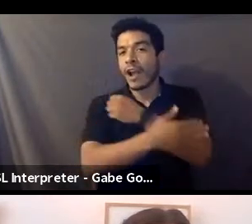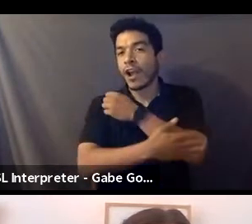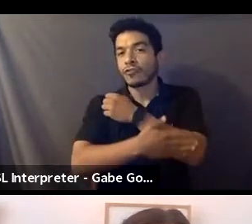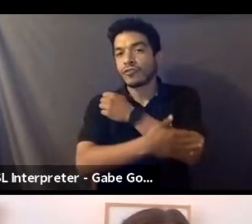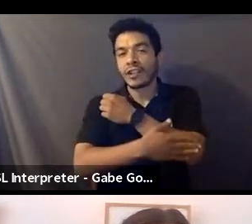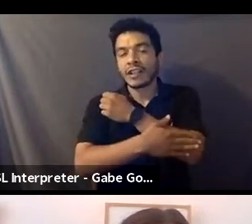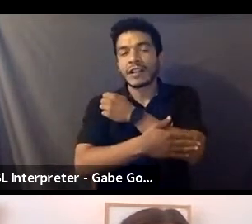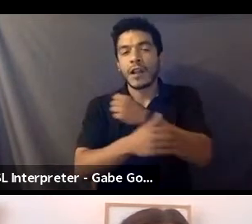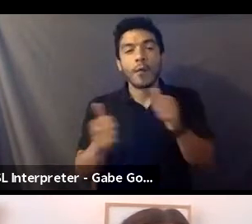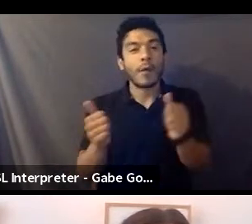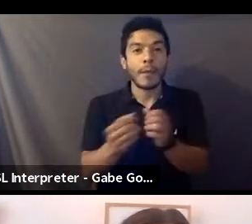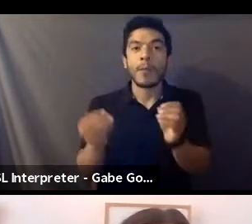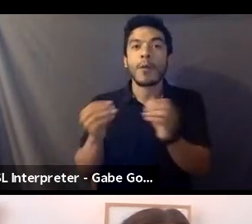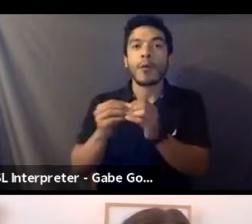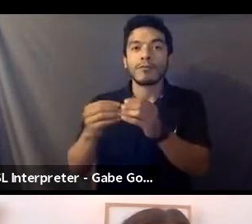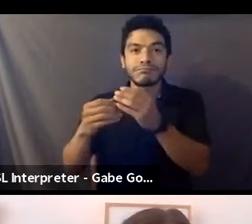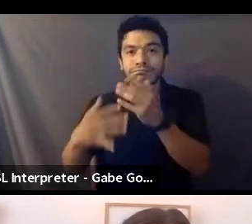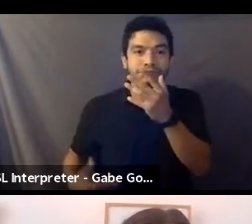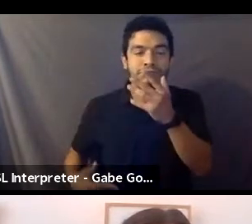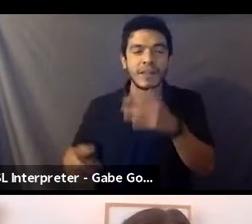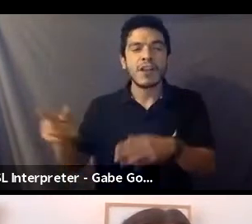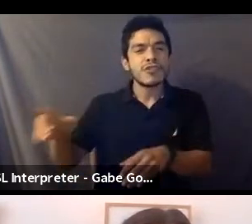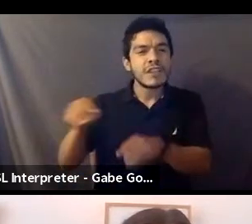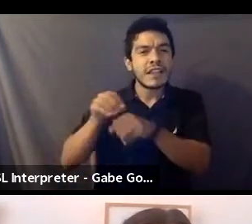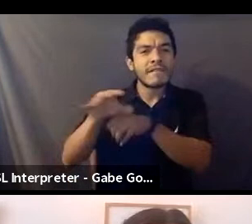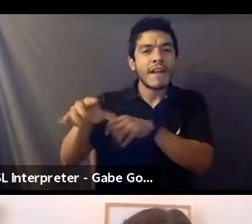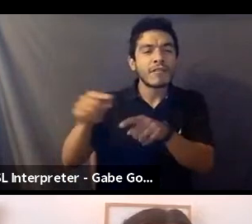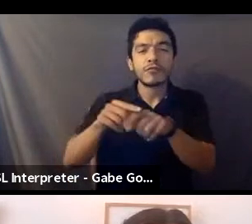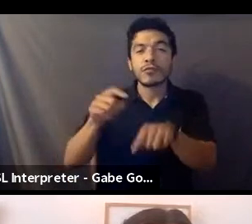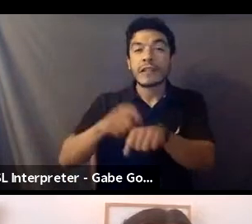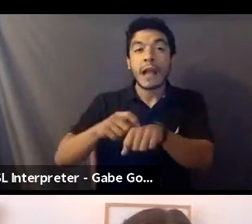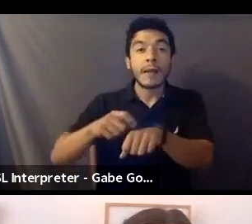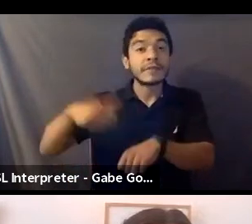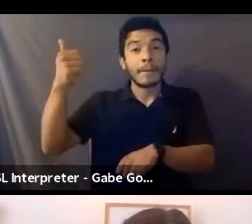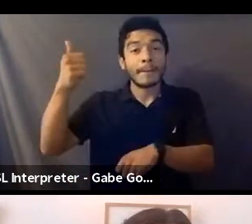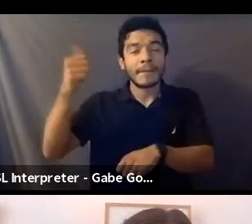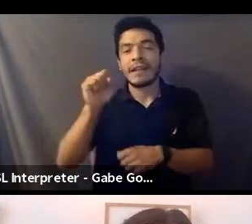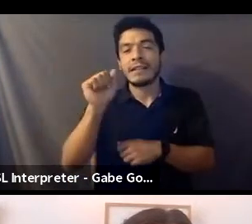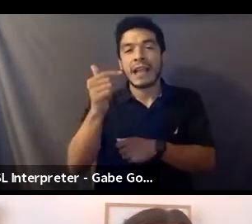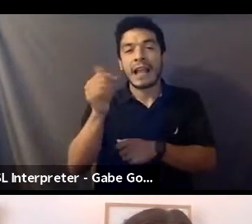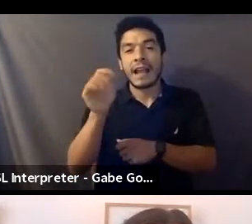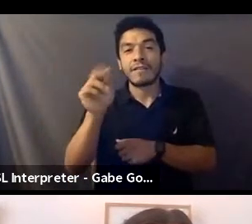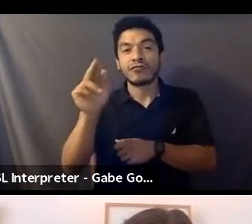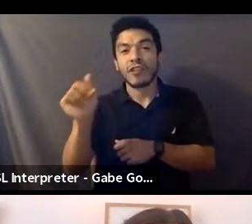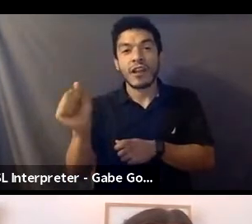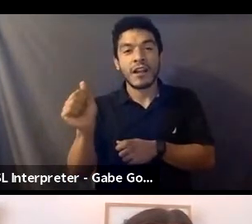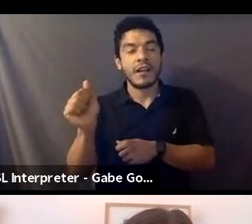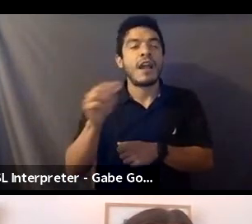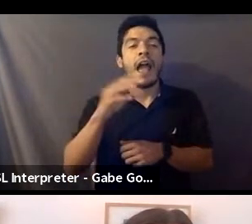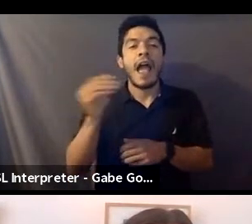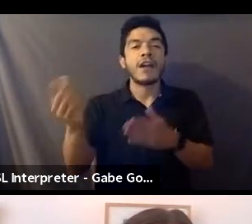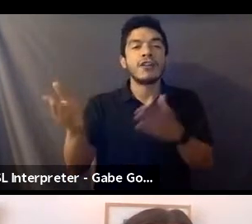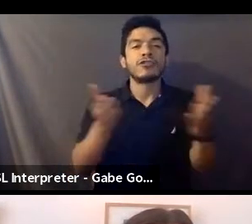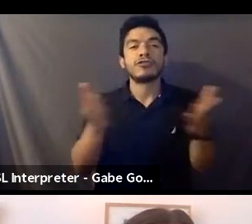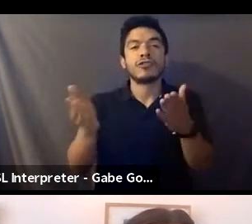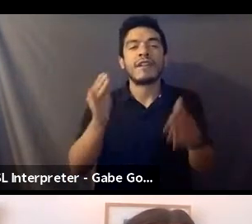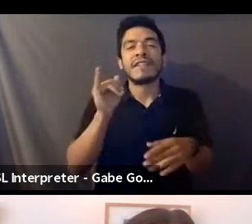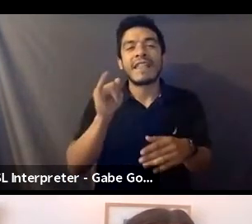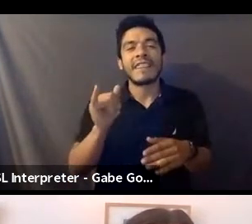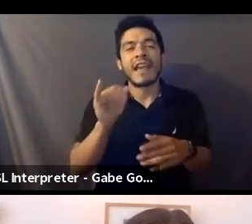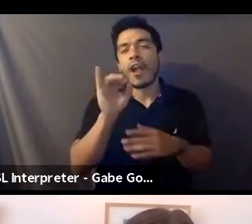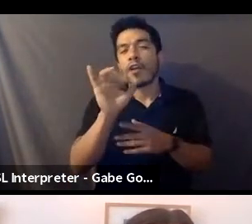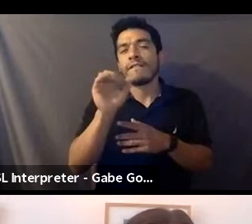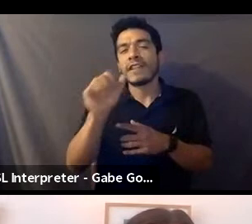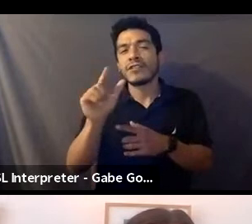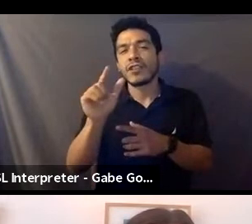She is currently an advisor to Time's Up, SAG-AFTRA, and serves as the official intimacy coordinator